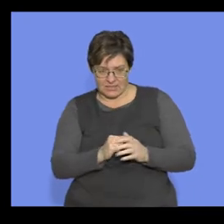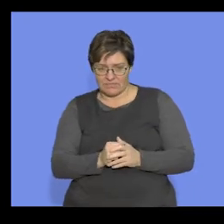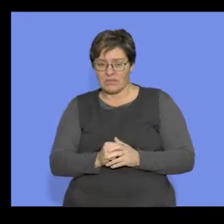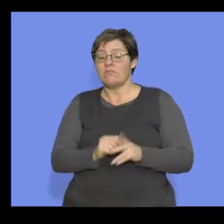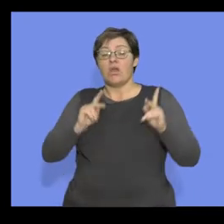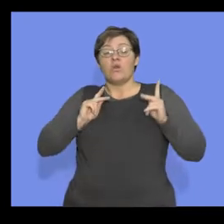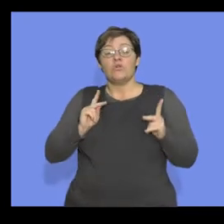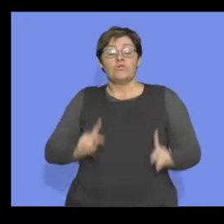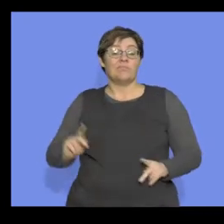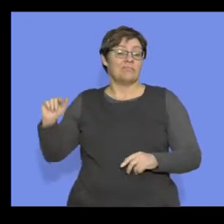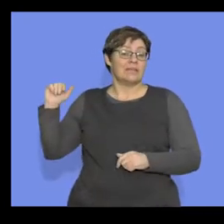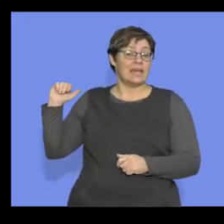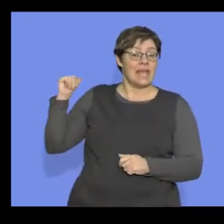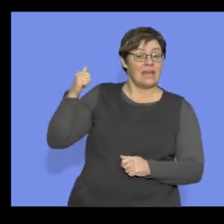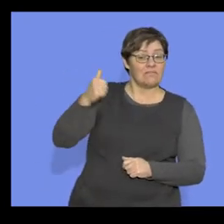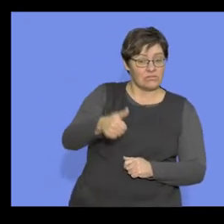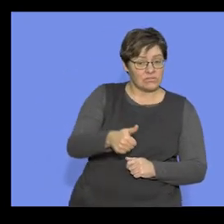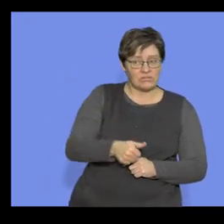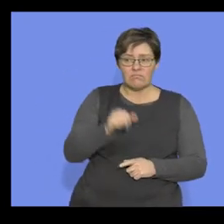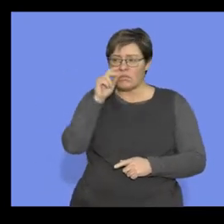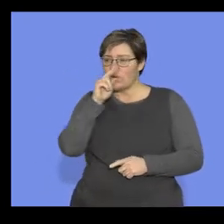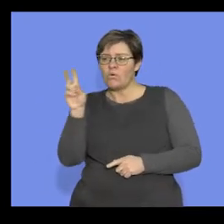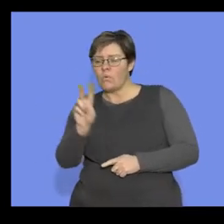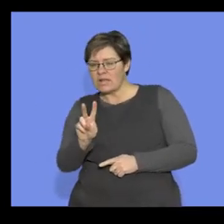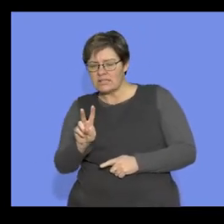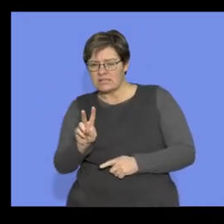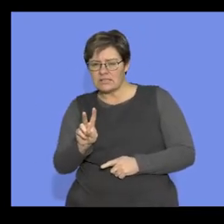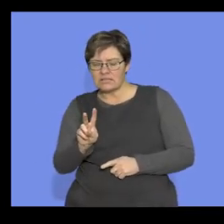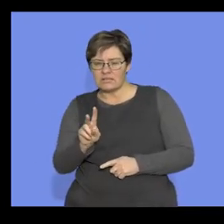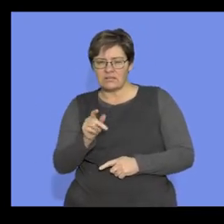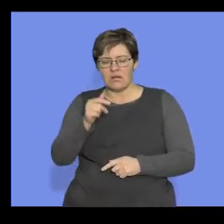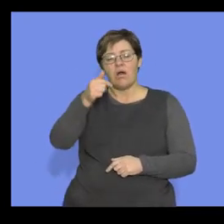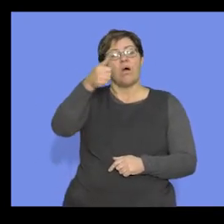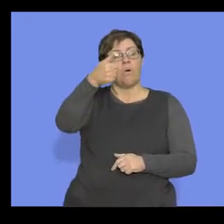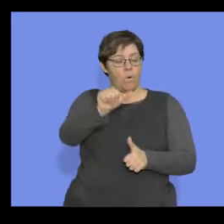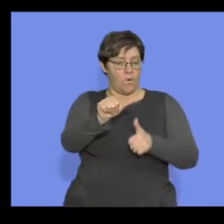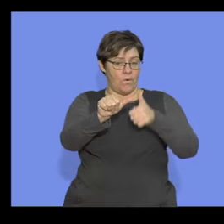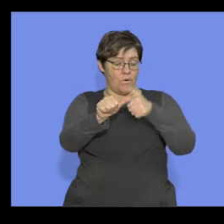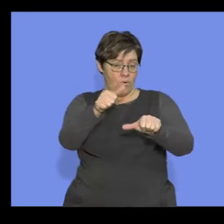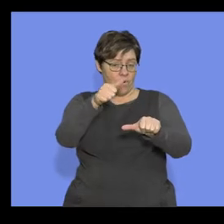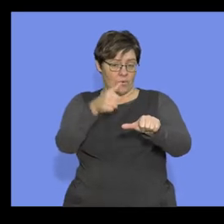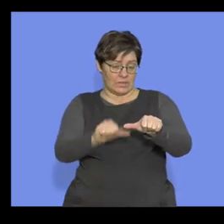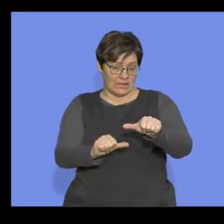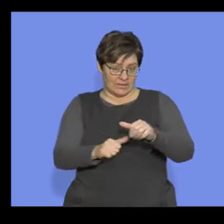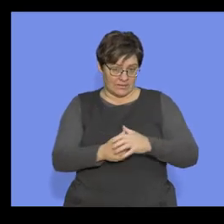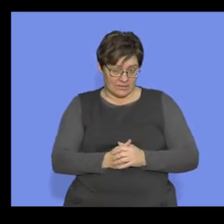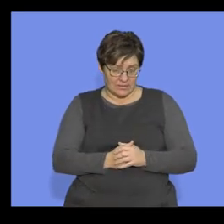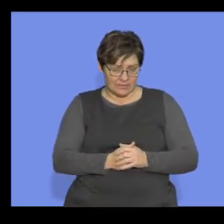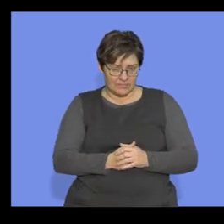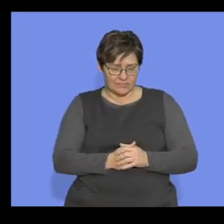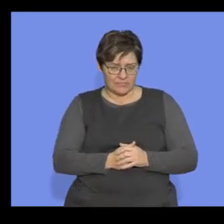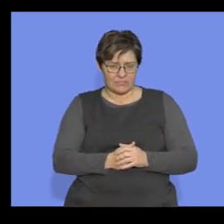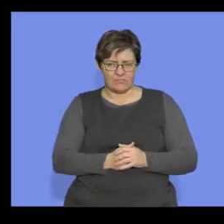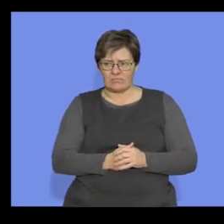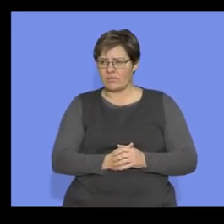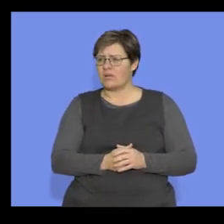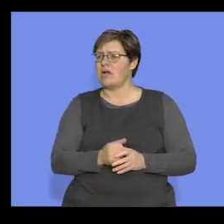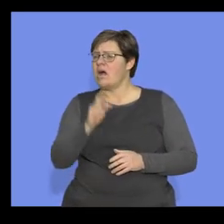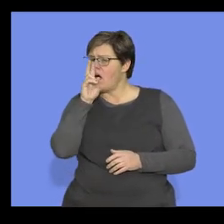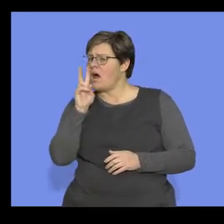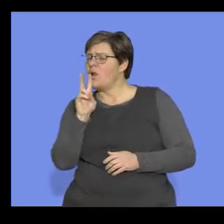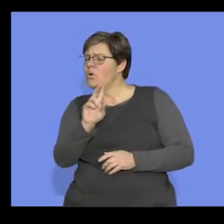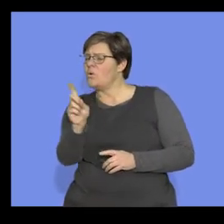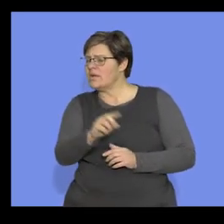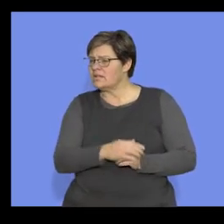human evolution, right, we are looking at this one, the order. And while we're looking at the order, right,